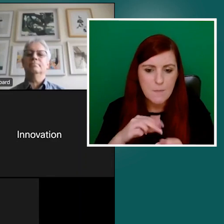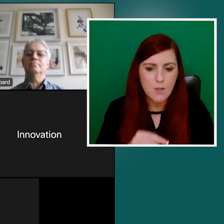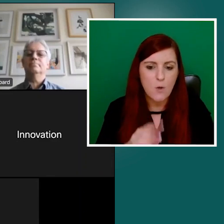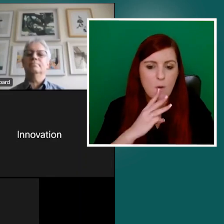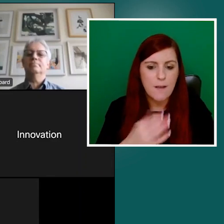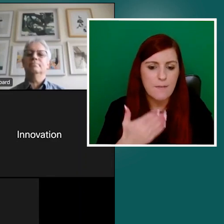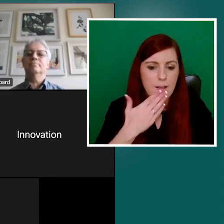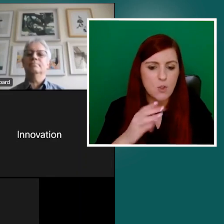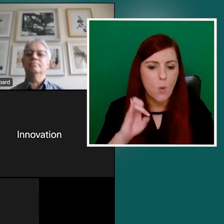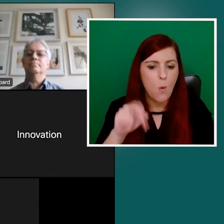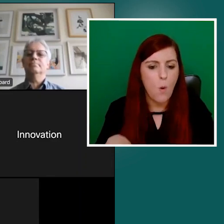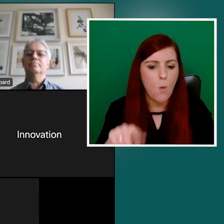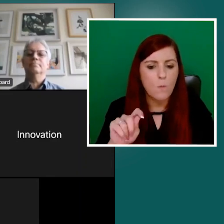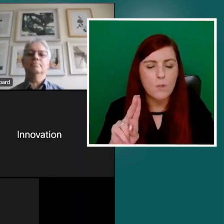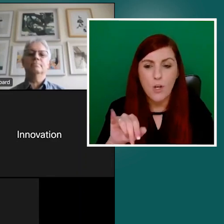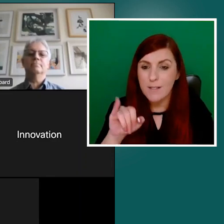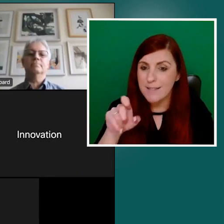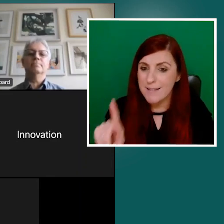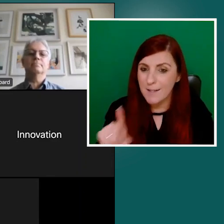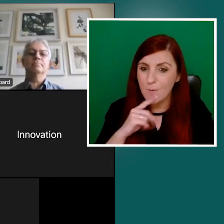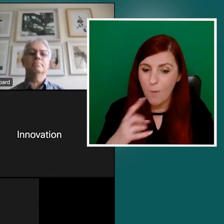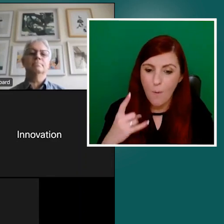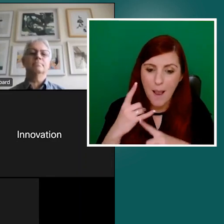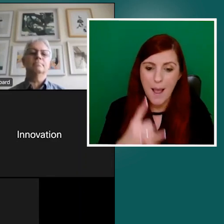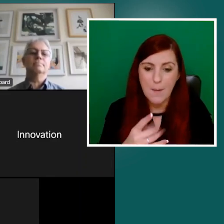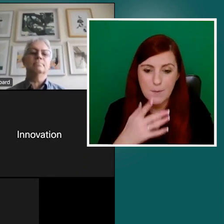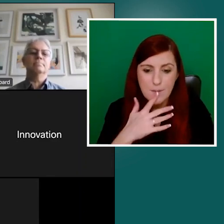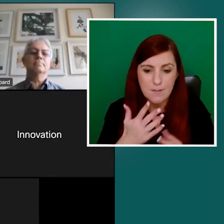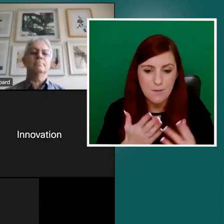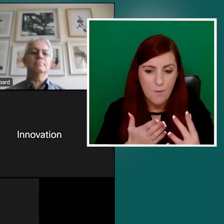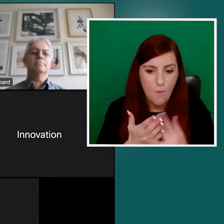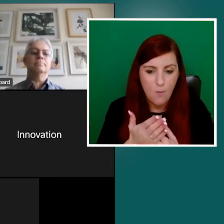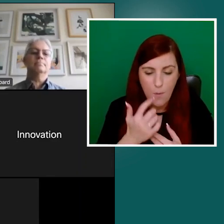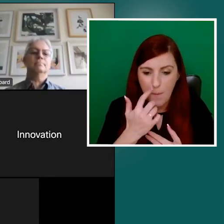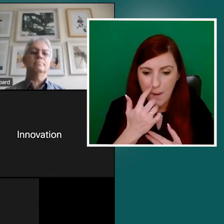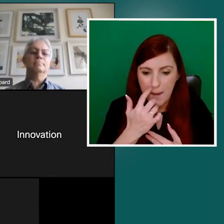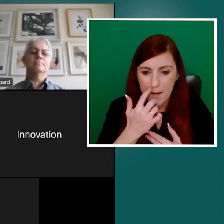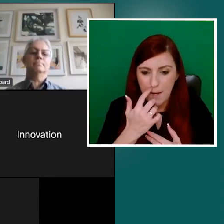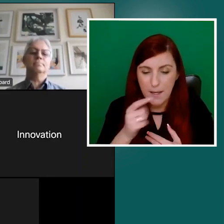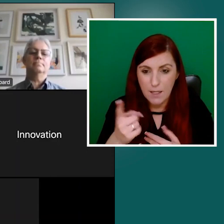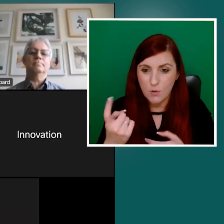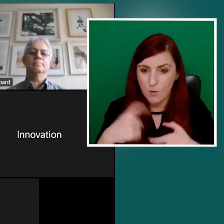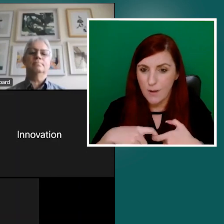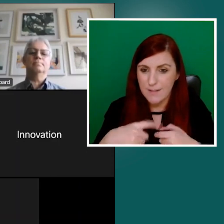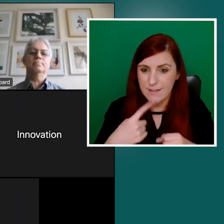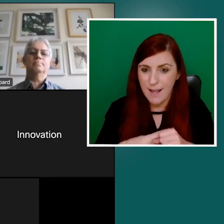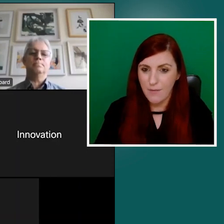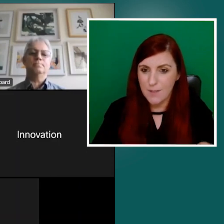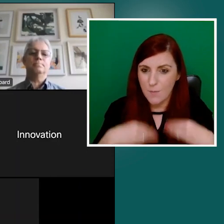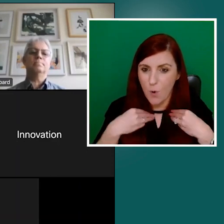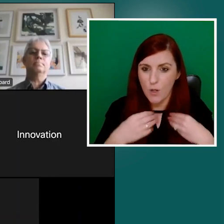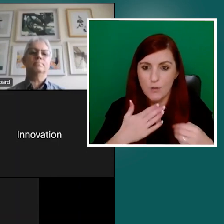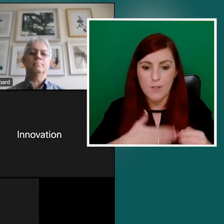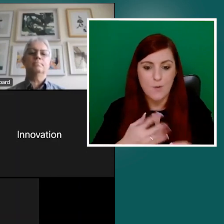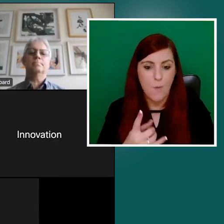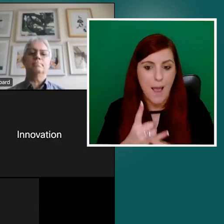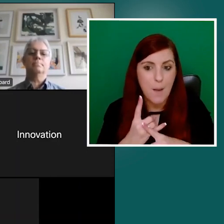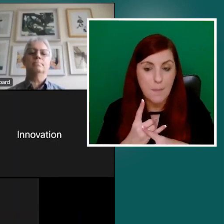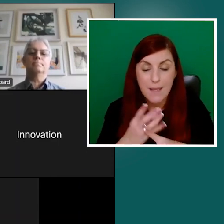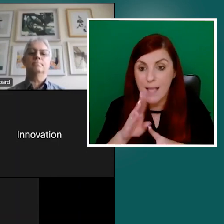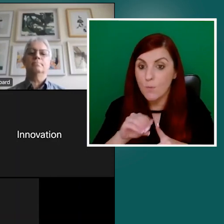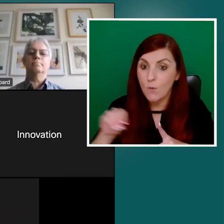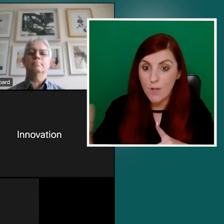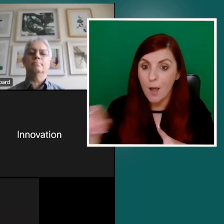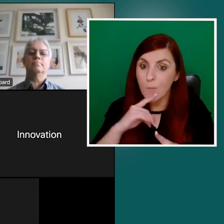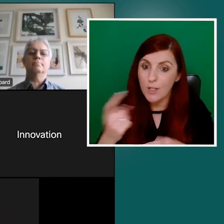but, um, he joined us again this morning just to help out and, um, got us over some glitches and bumps in the technology. So well done to